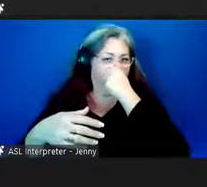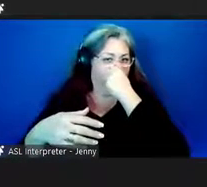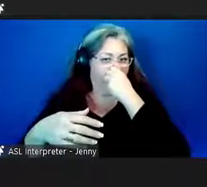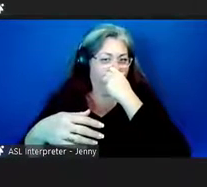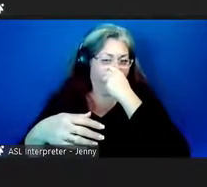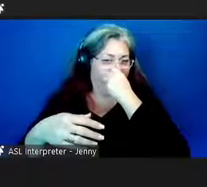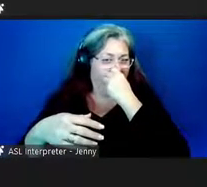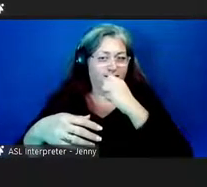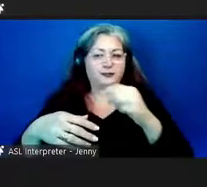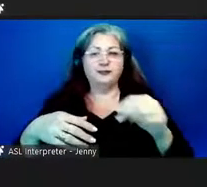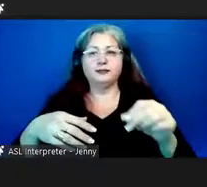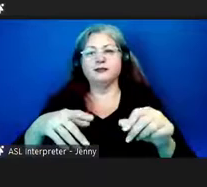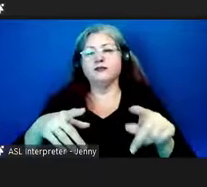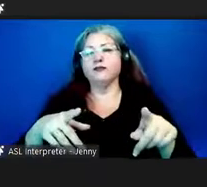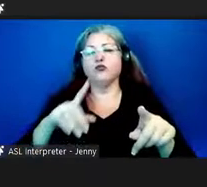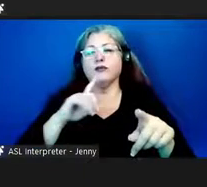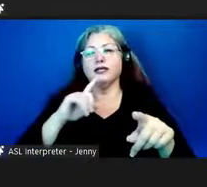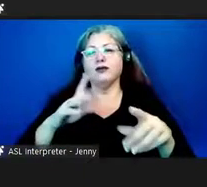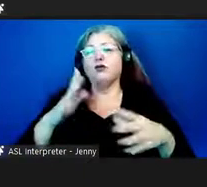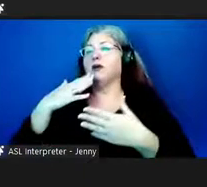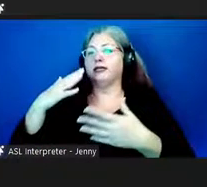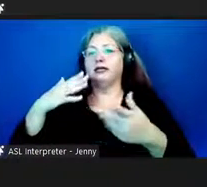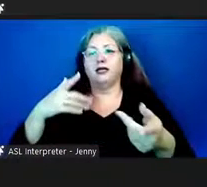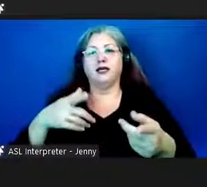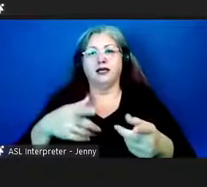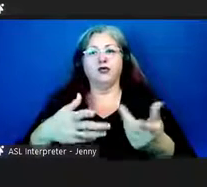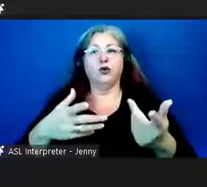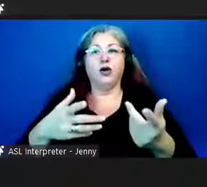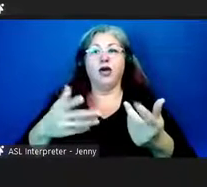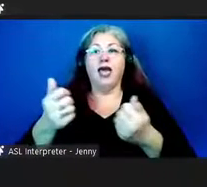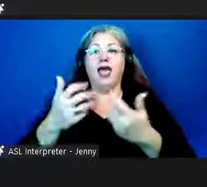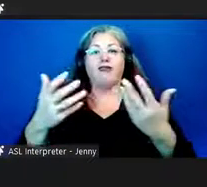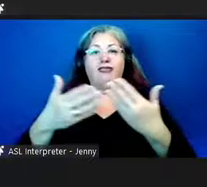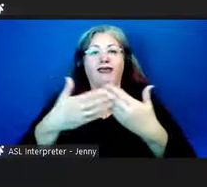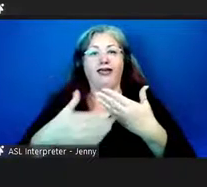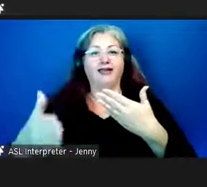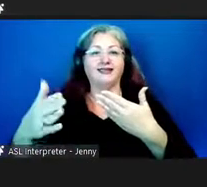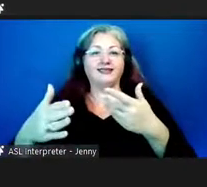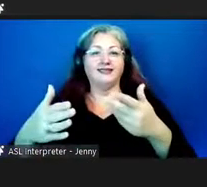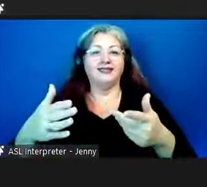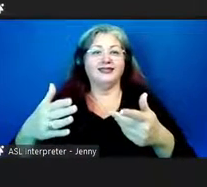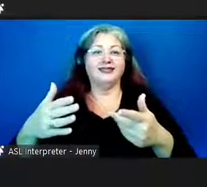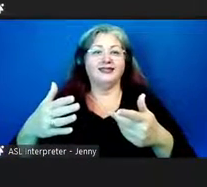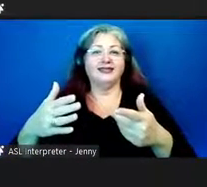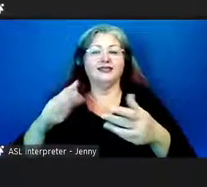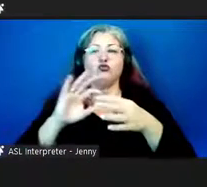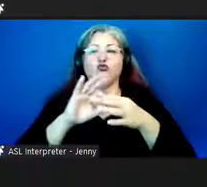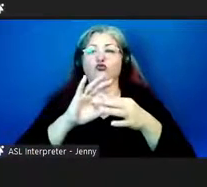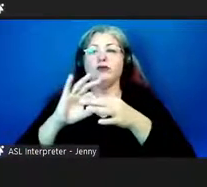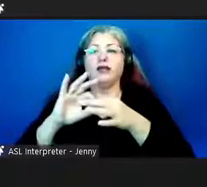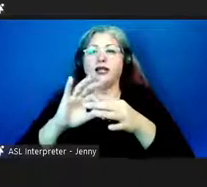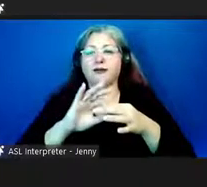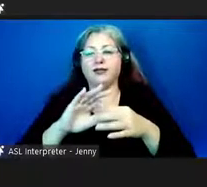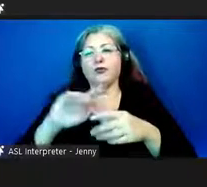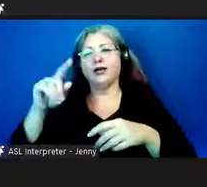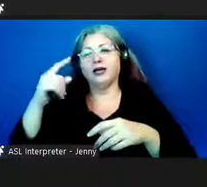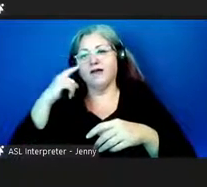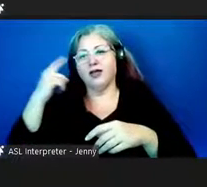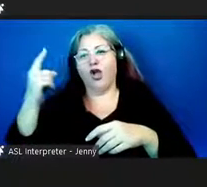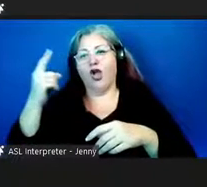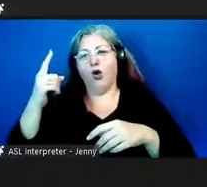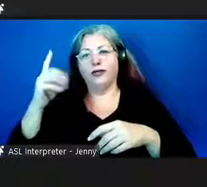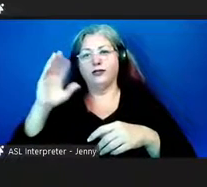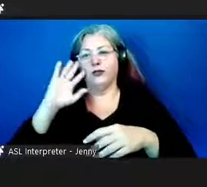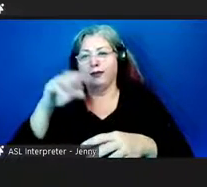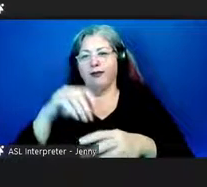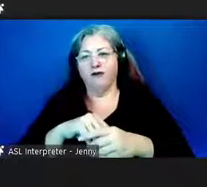But basically, mahalo. And you know, everything else, the relationship, I mean, government will always be there.